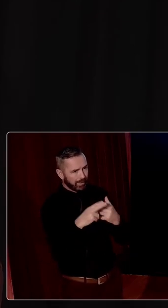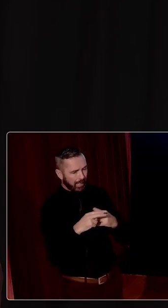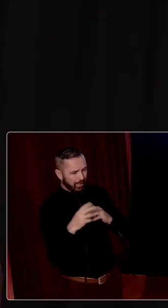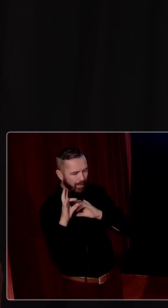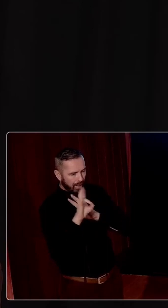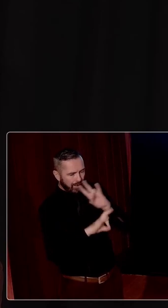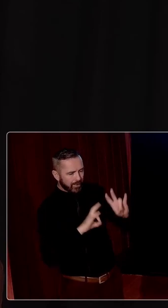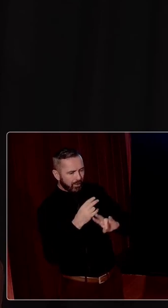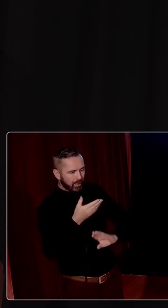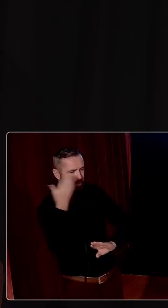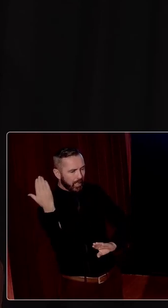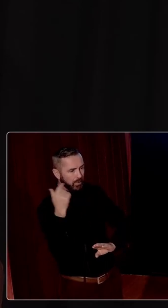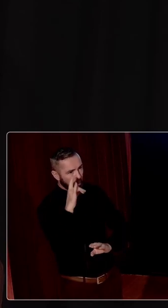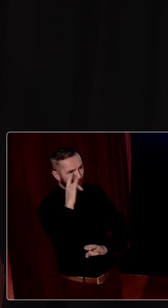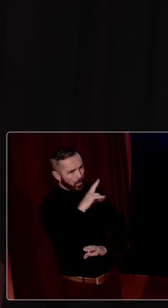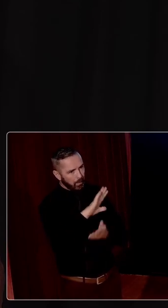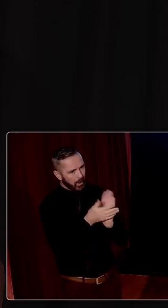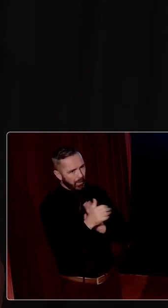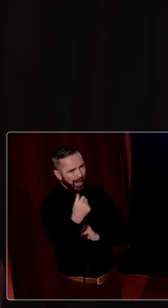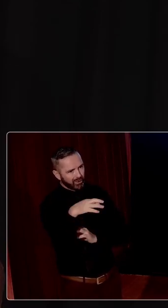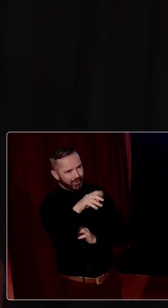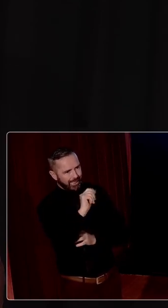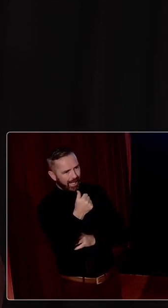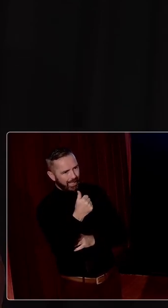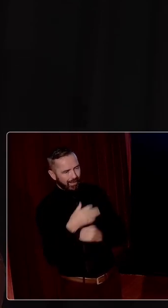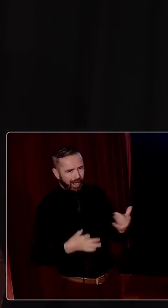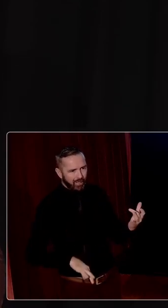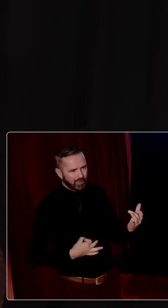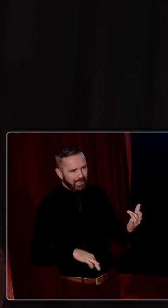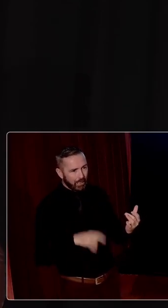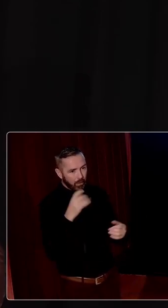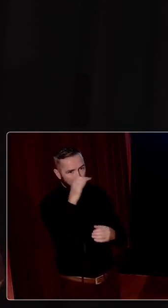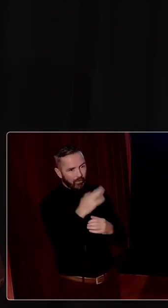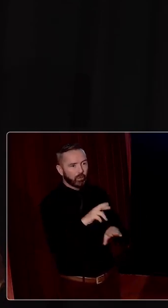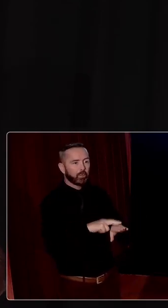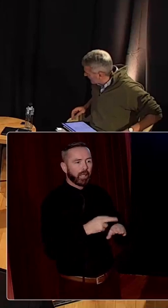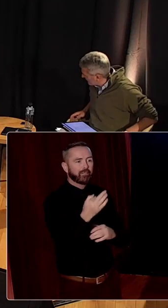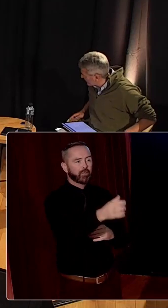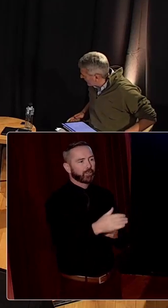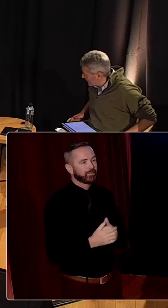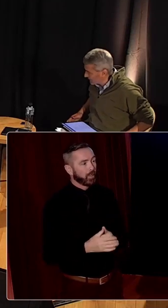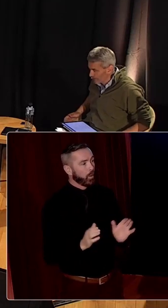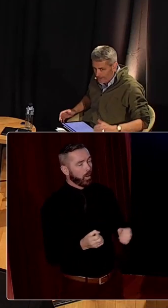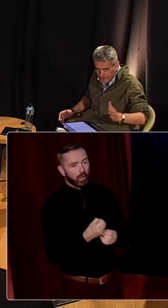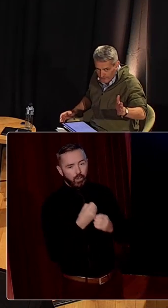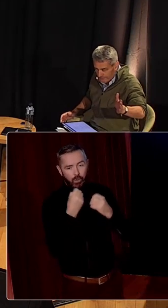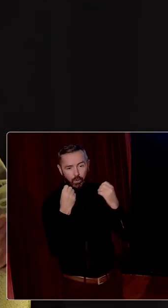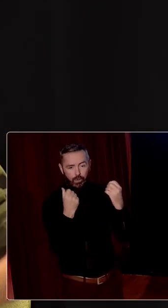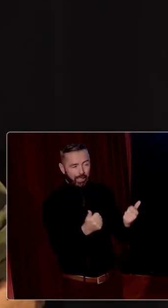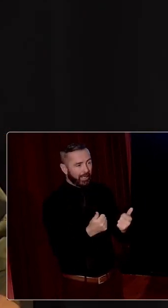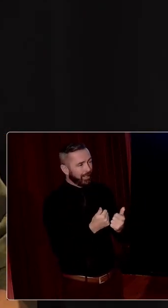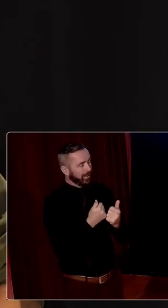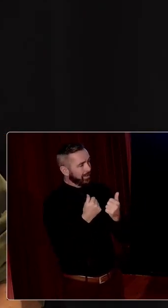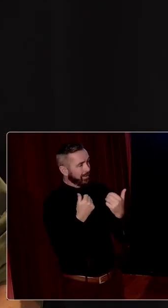And hopefully we won't be Argentina, but that we can look forward to a better future. Great. Okay. Well, that is a lovely note on which to end this. want to thank